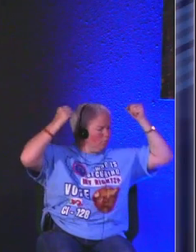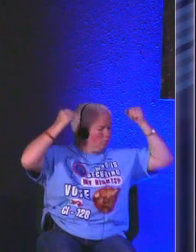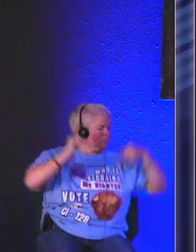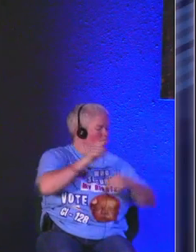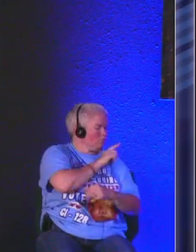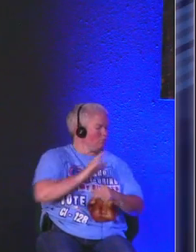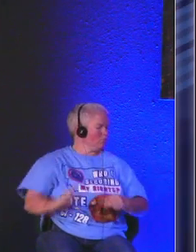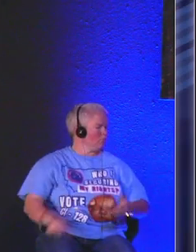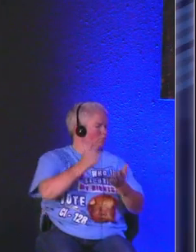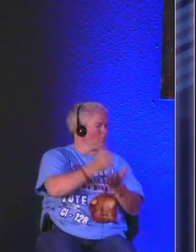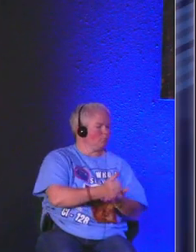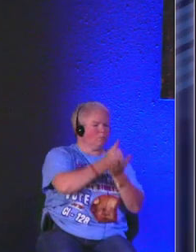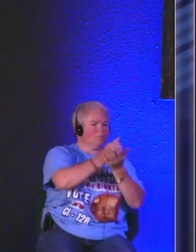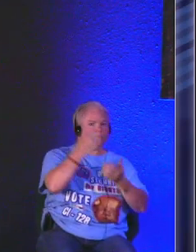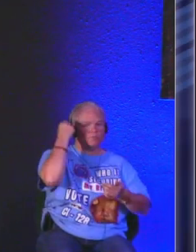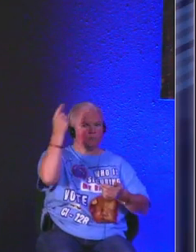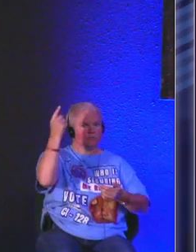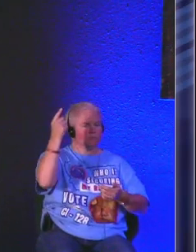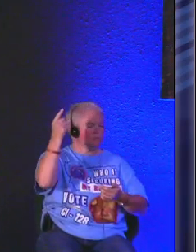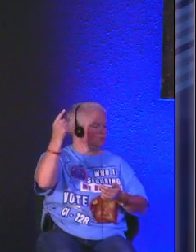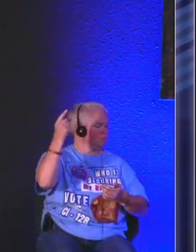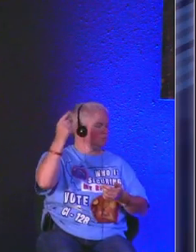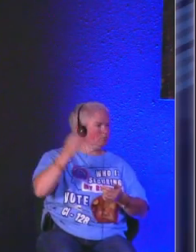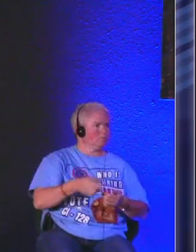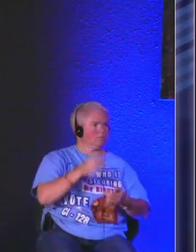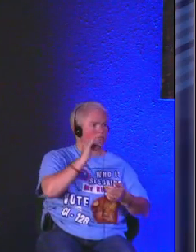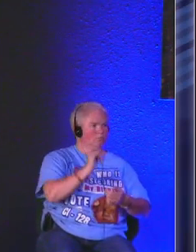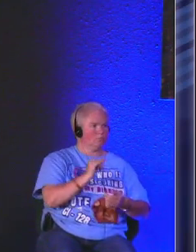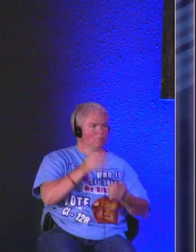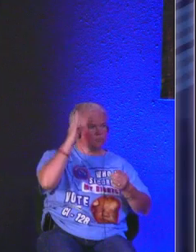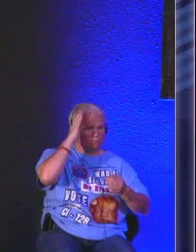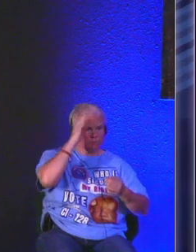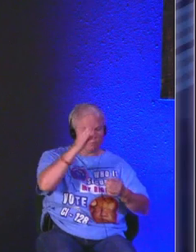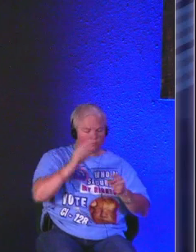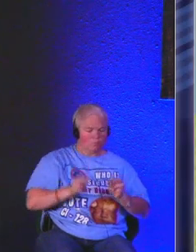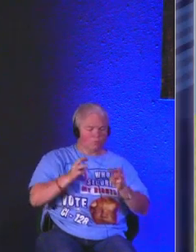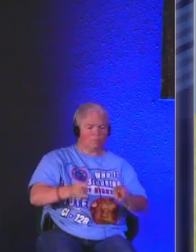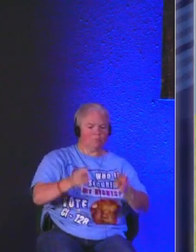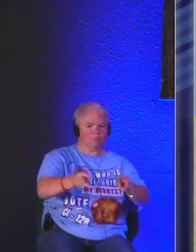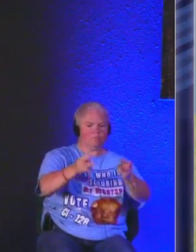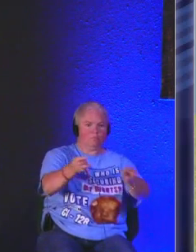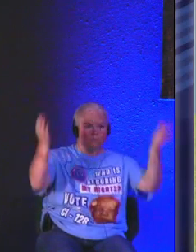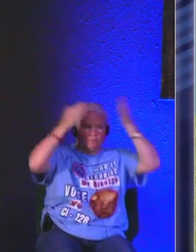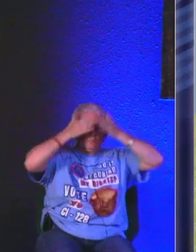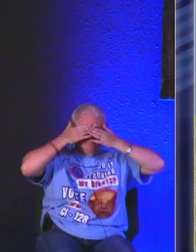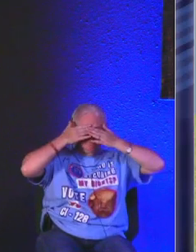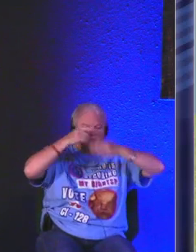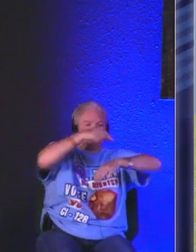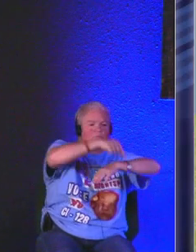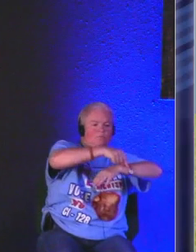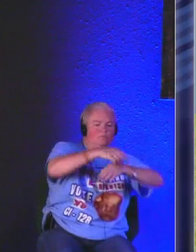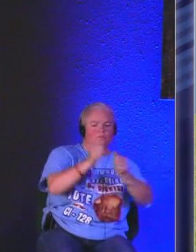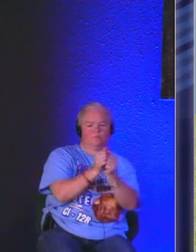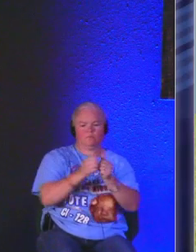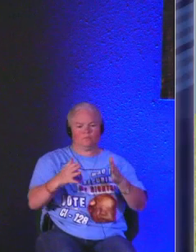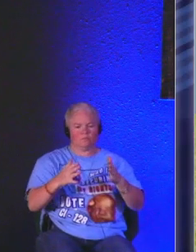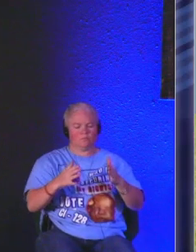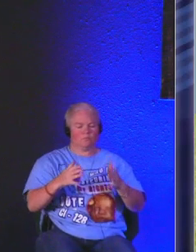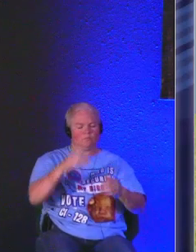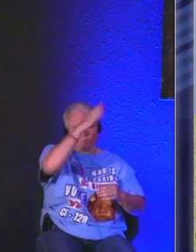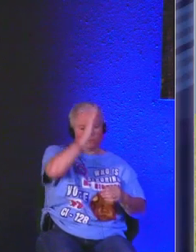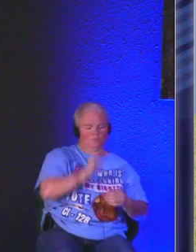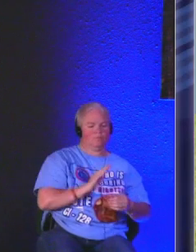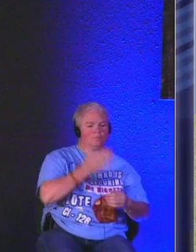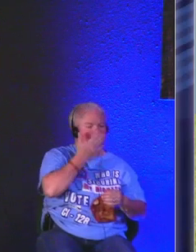that helps us to understand that I would rather walk with God in the darkest times than without him